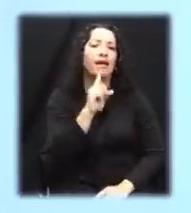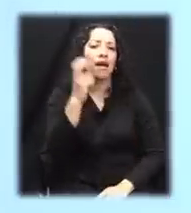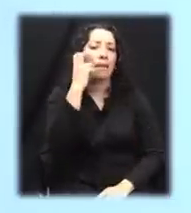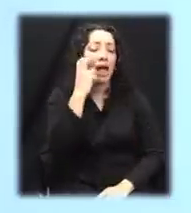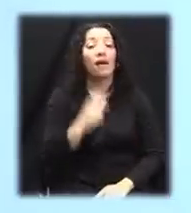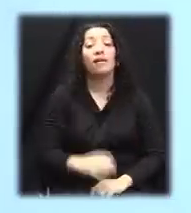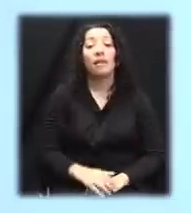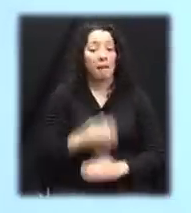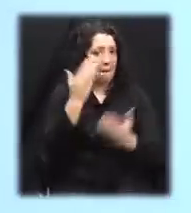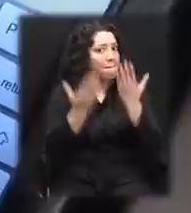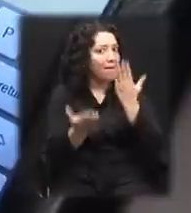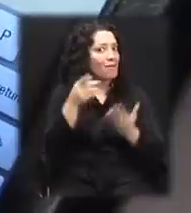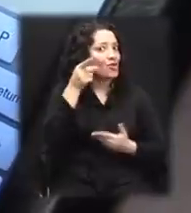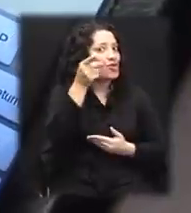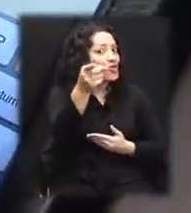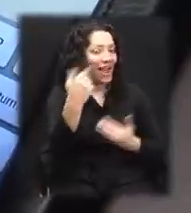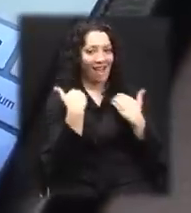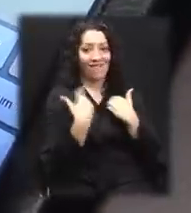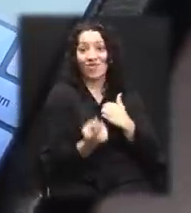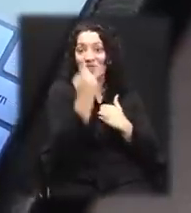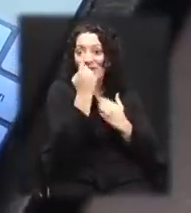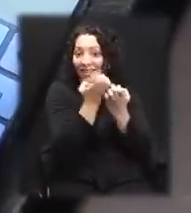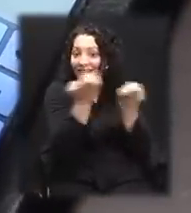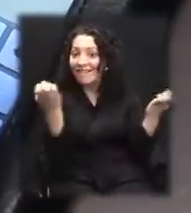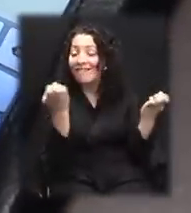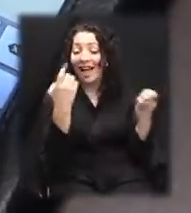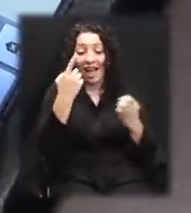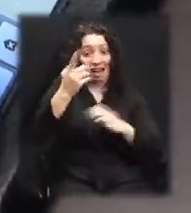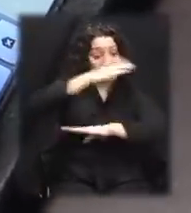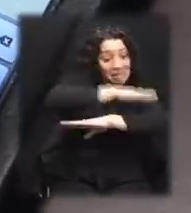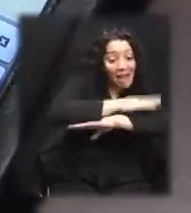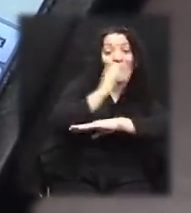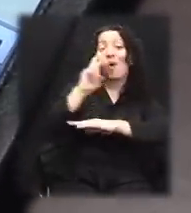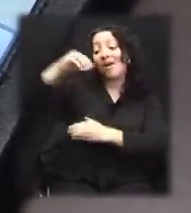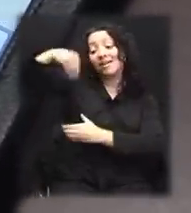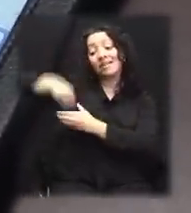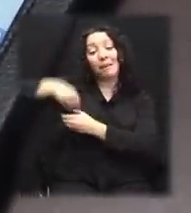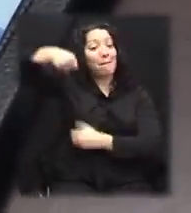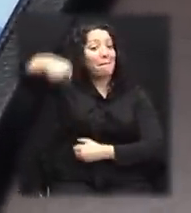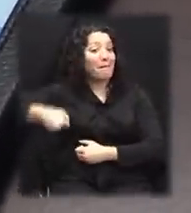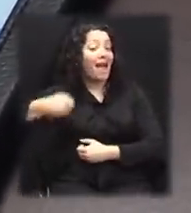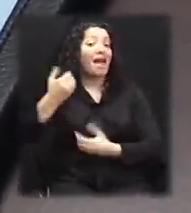You might have one of these devices sitting on your desk or in your bag, such as a smart tablet.